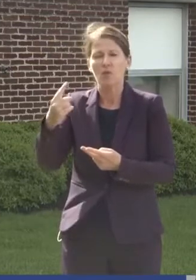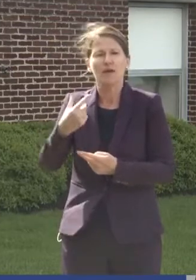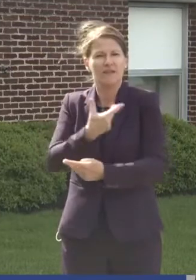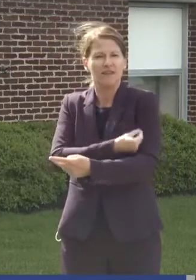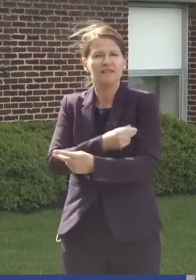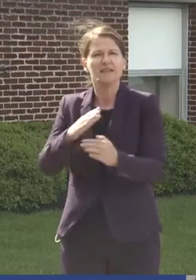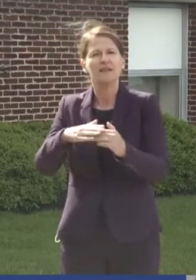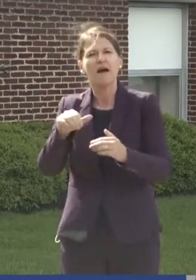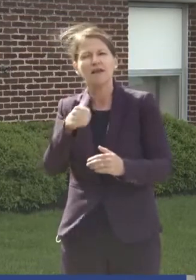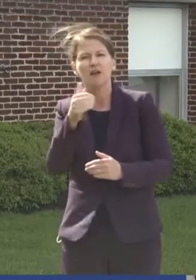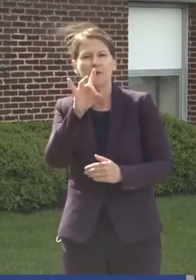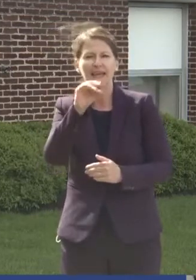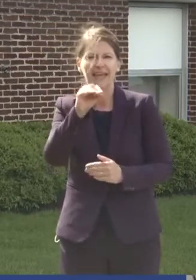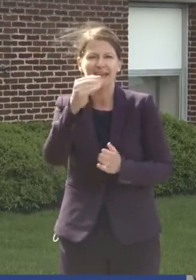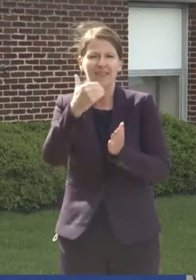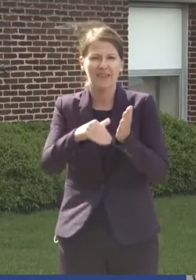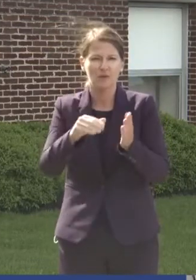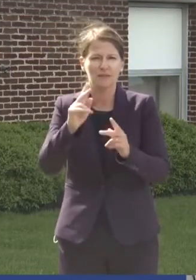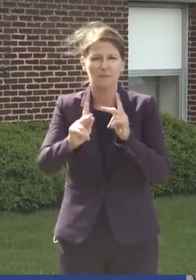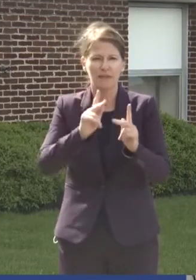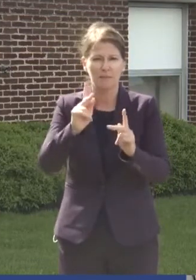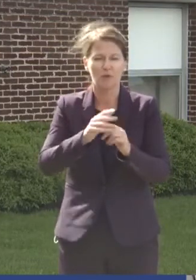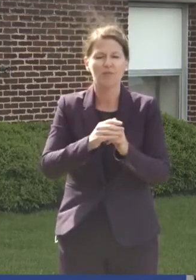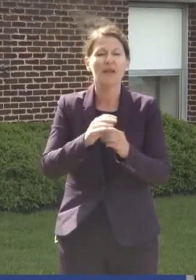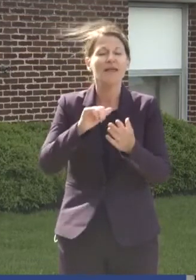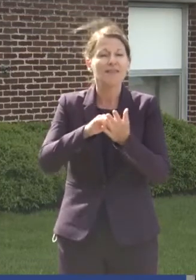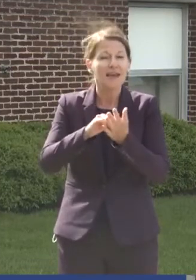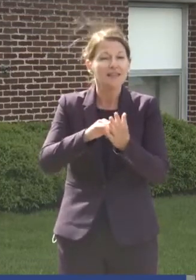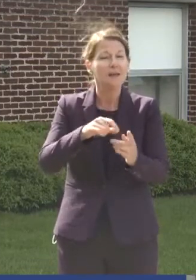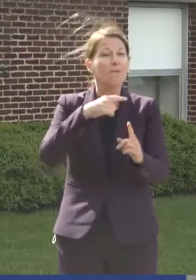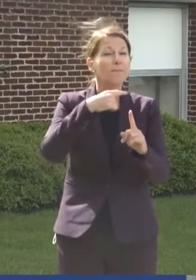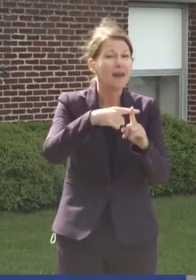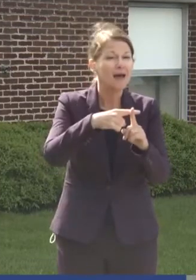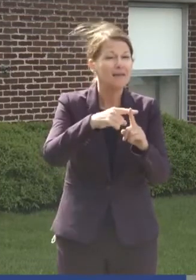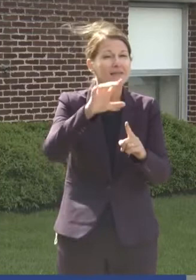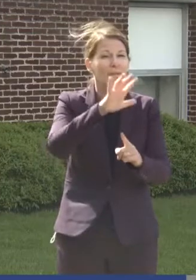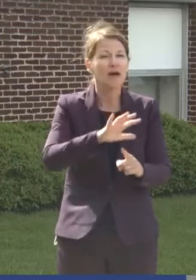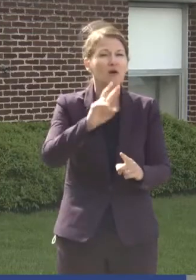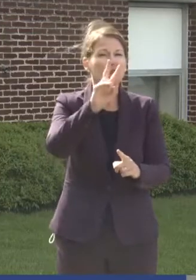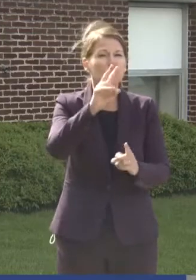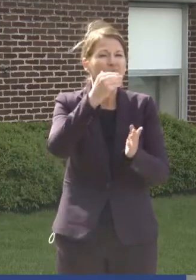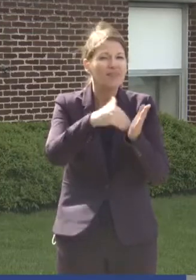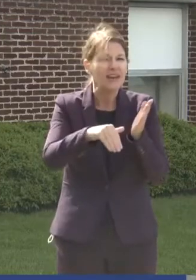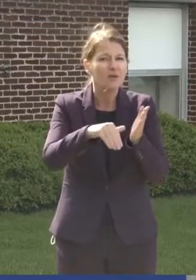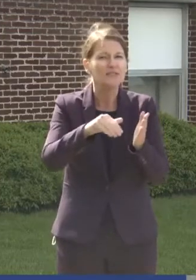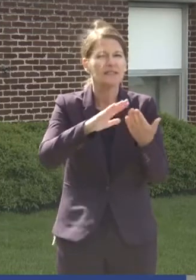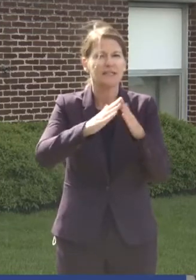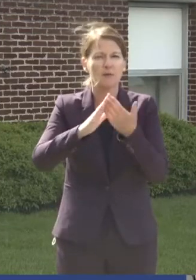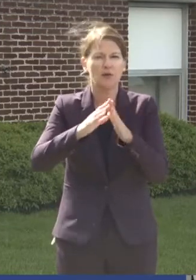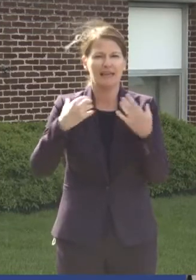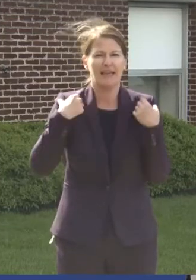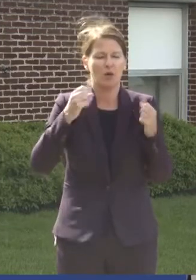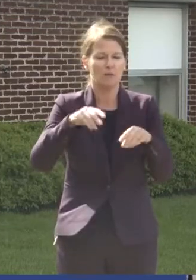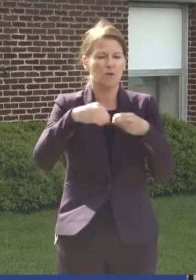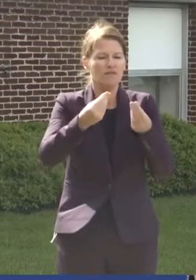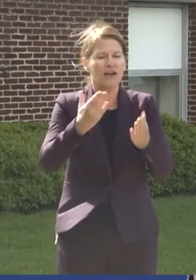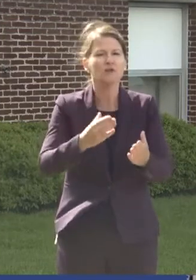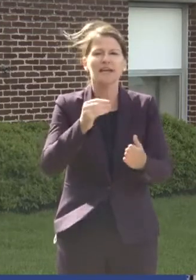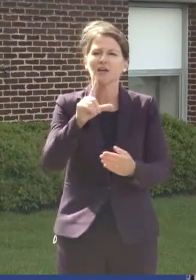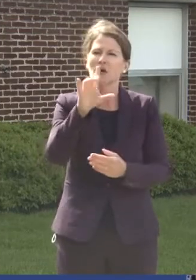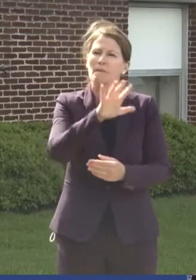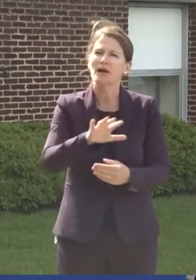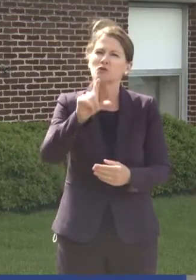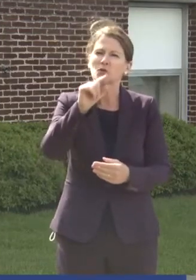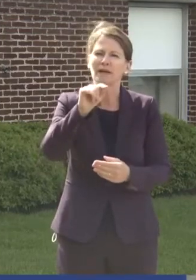80,000 people. That's on top of nearly 2000 community health providers and nearly 20